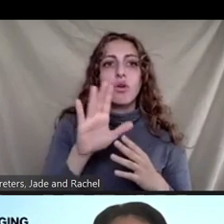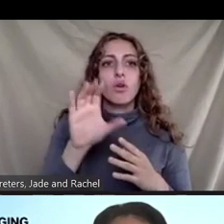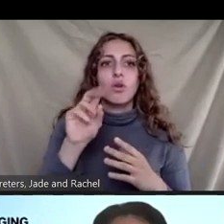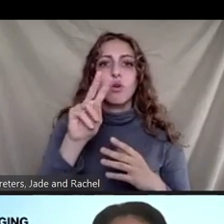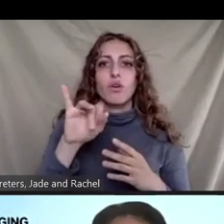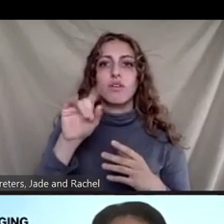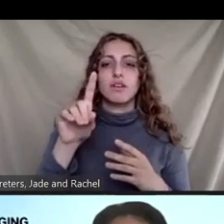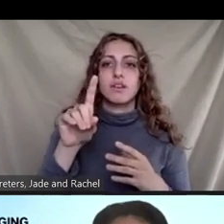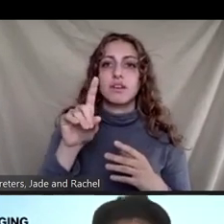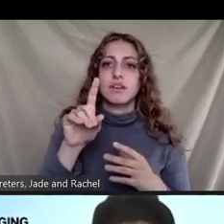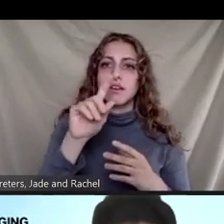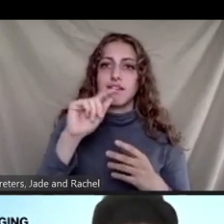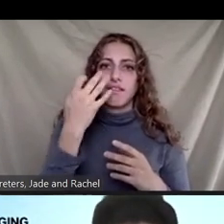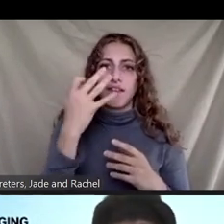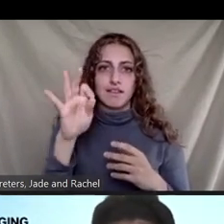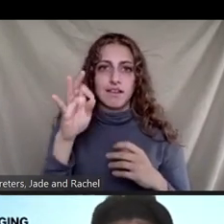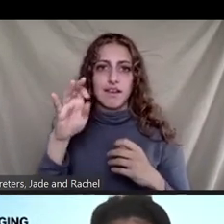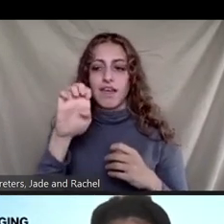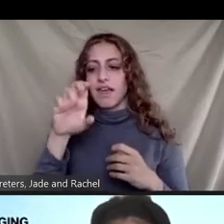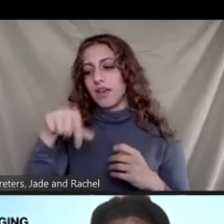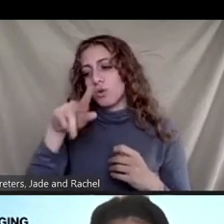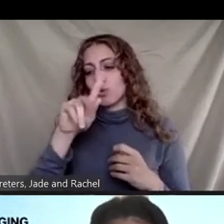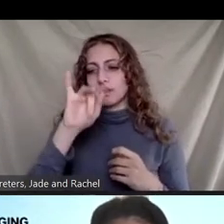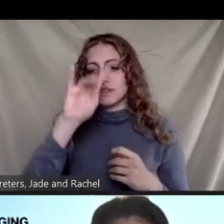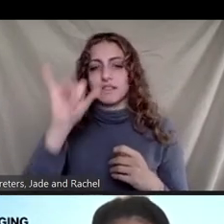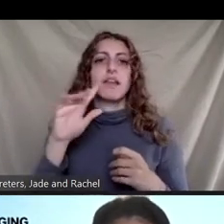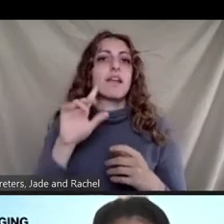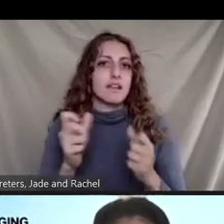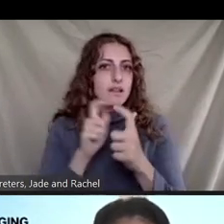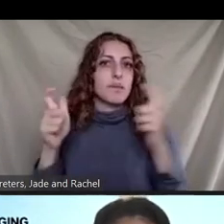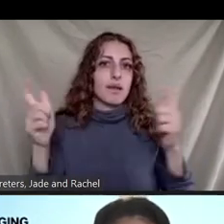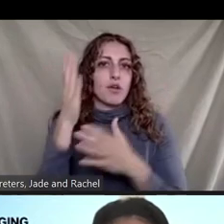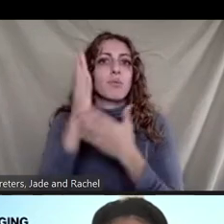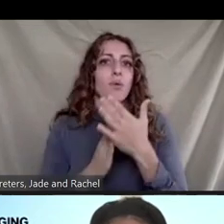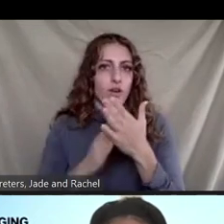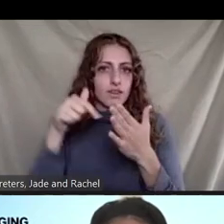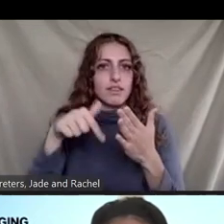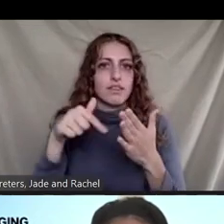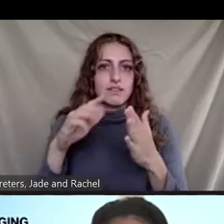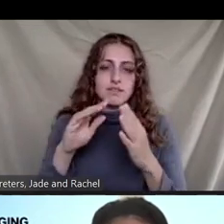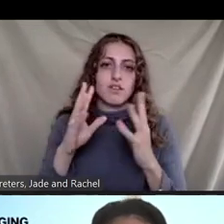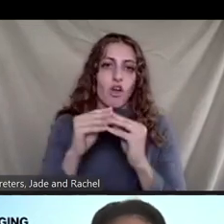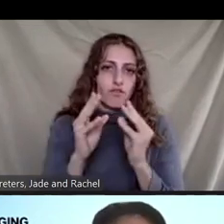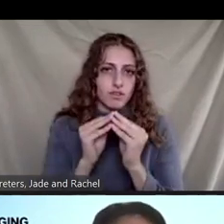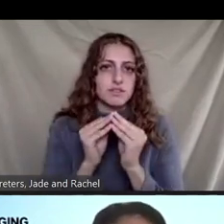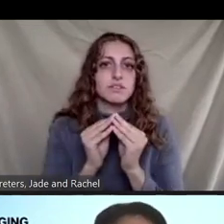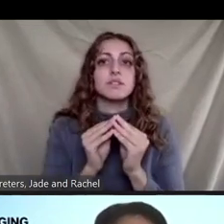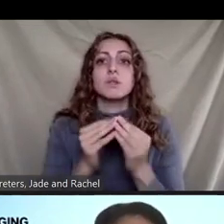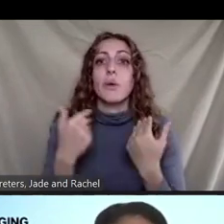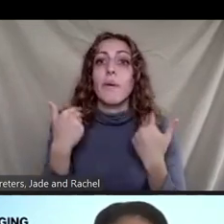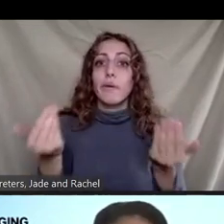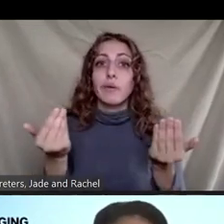so that's equity is a big part of this conference so that's why we asked this question uh i guess we could go in